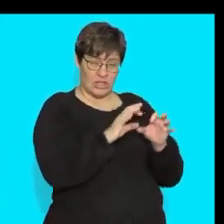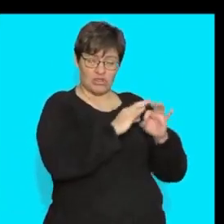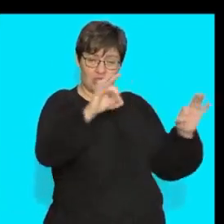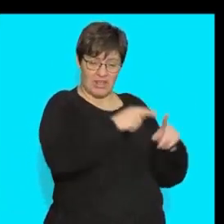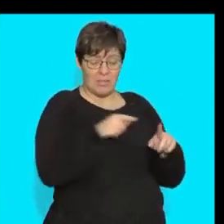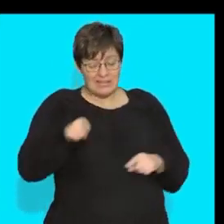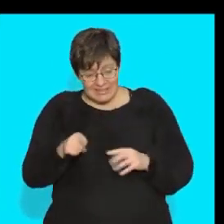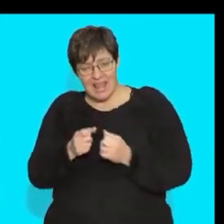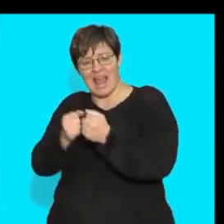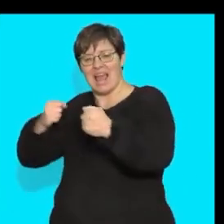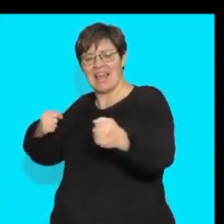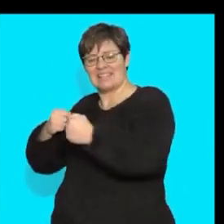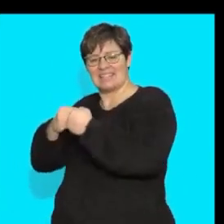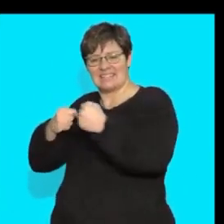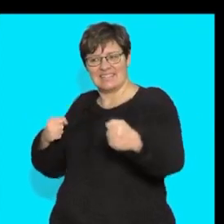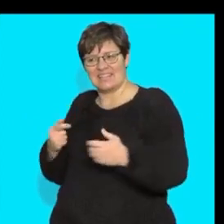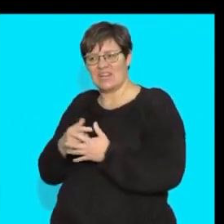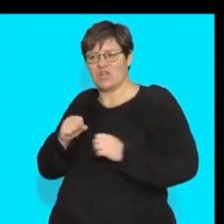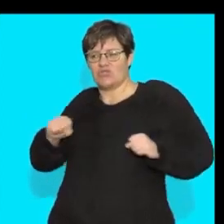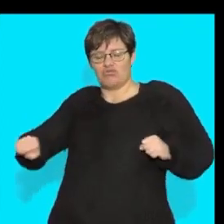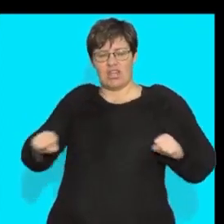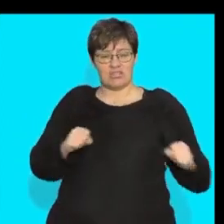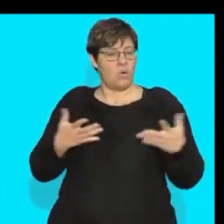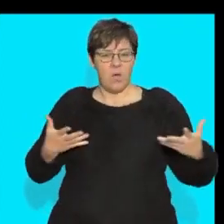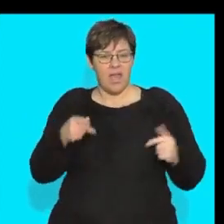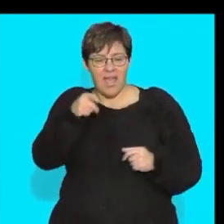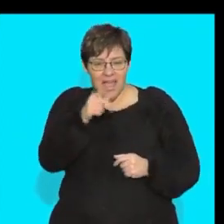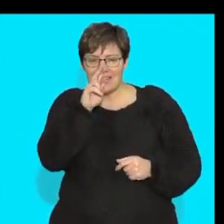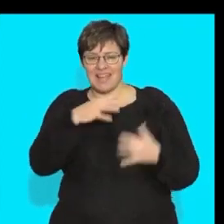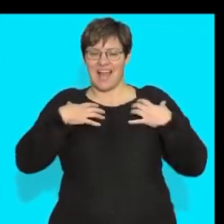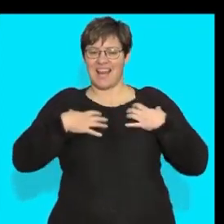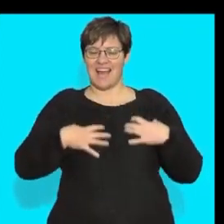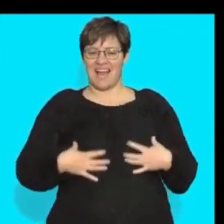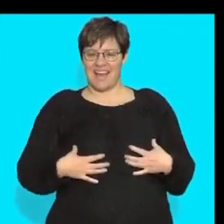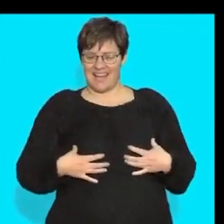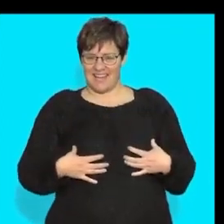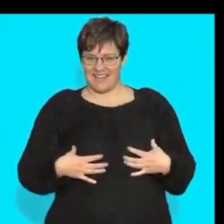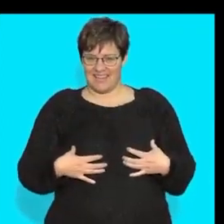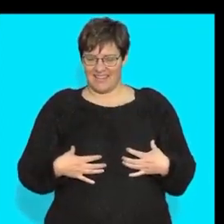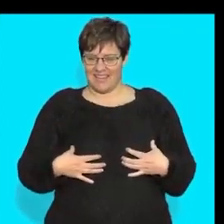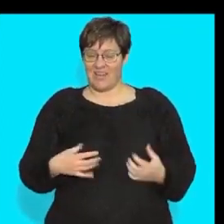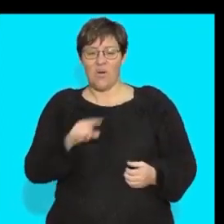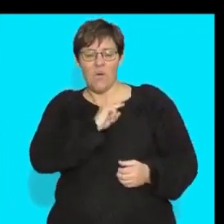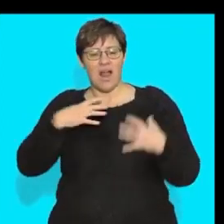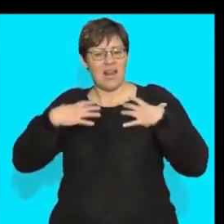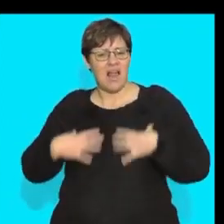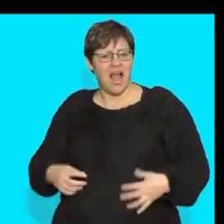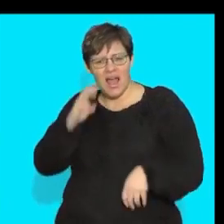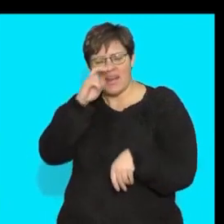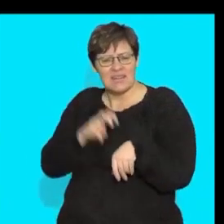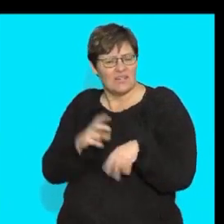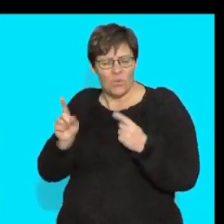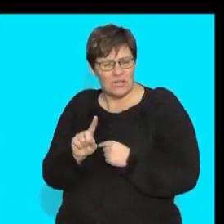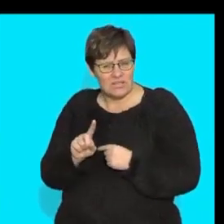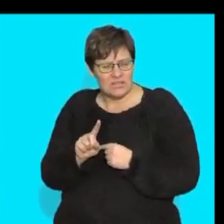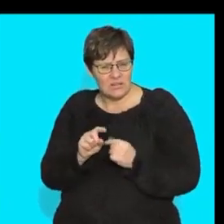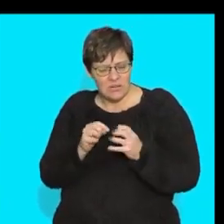look where i've put them look where i put it i put it in my lungs because what do my lungs need to do i